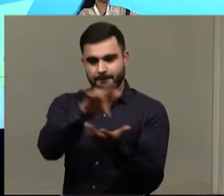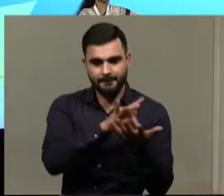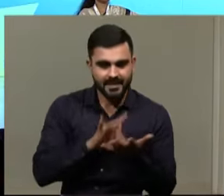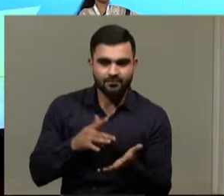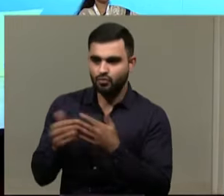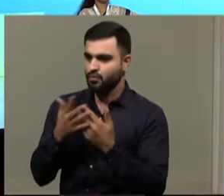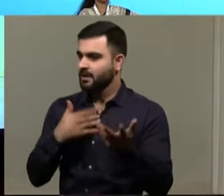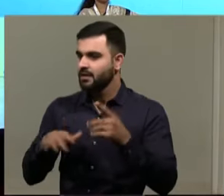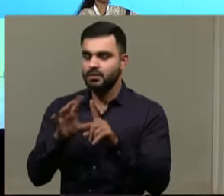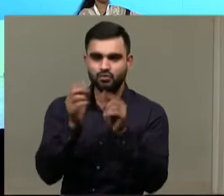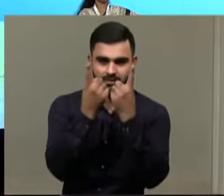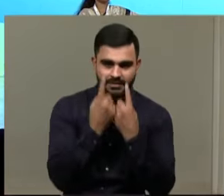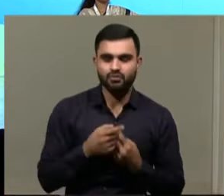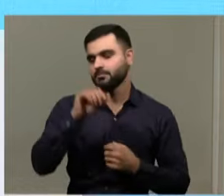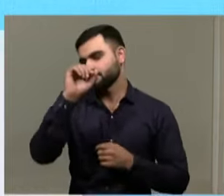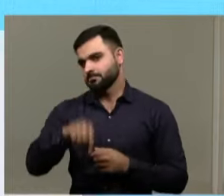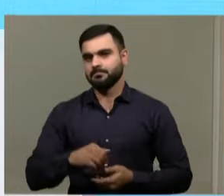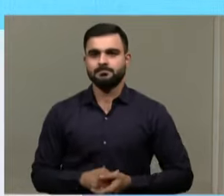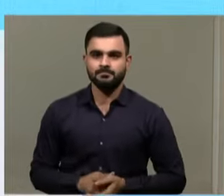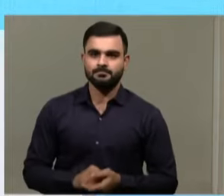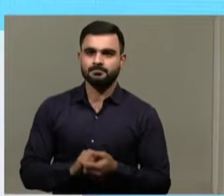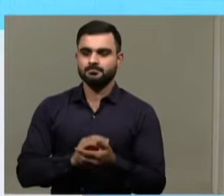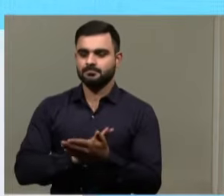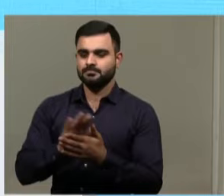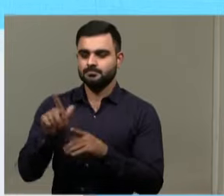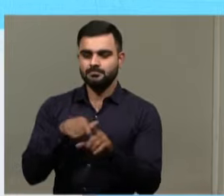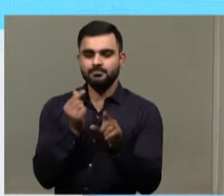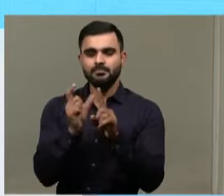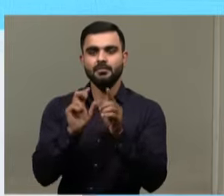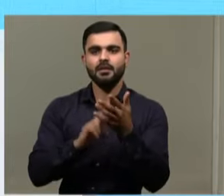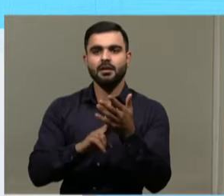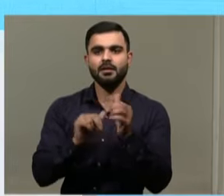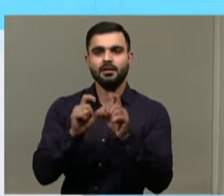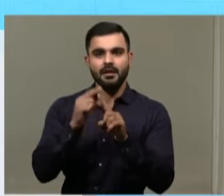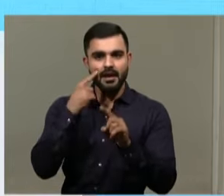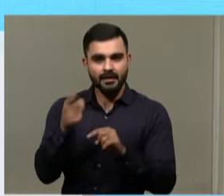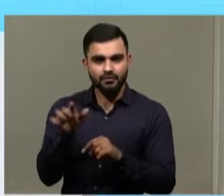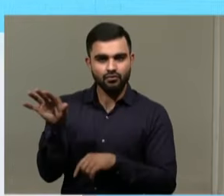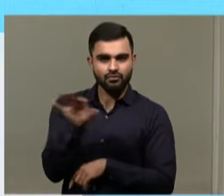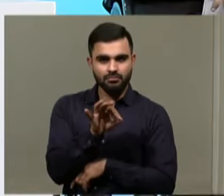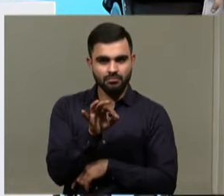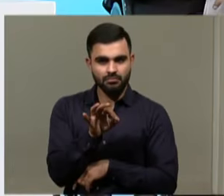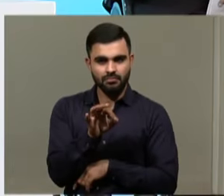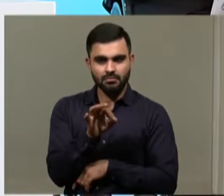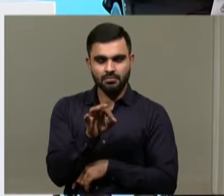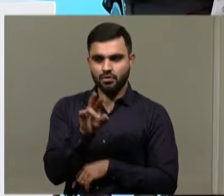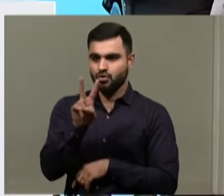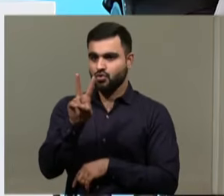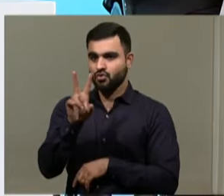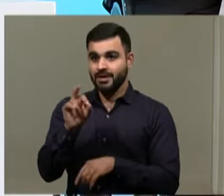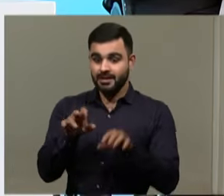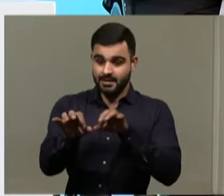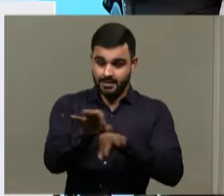and where are going to do these surveys? Yes. Hyundai has chosen 20 cities